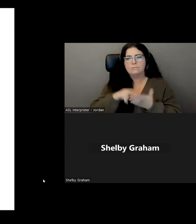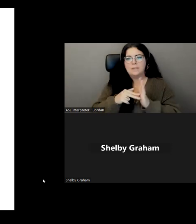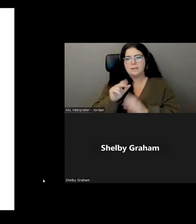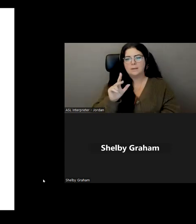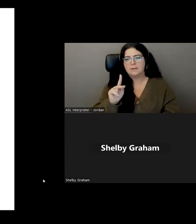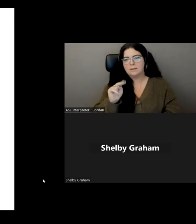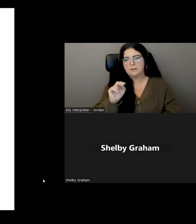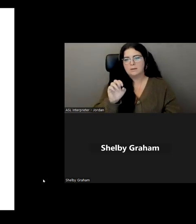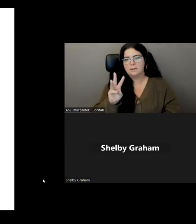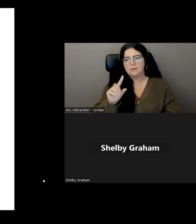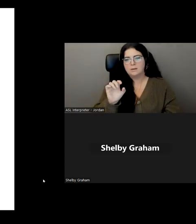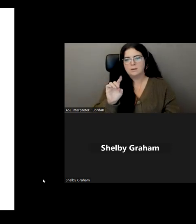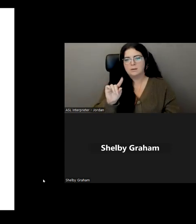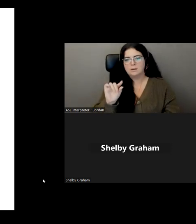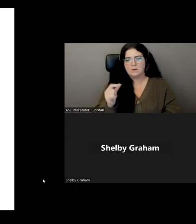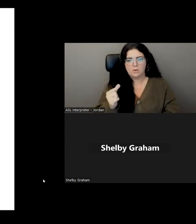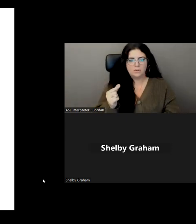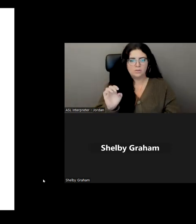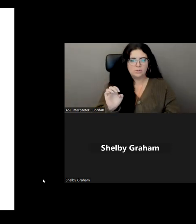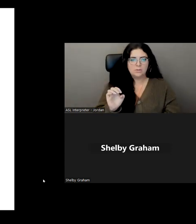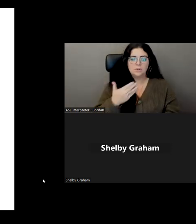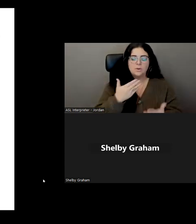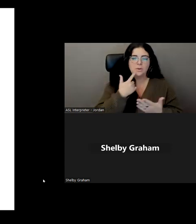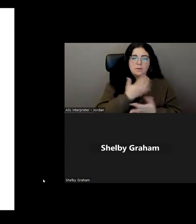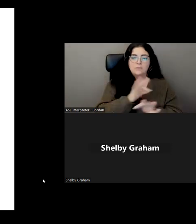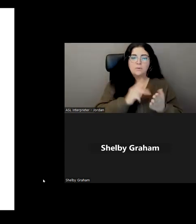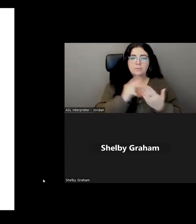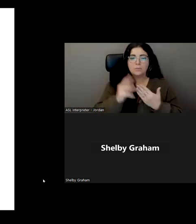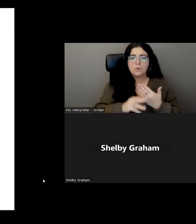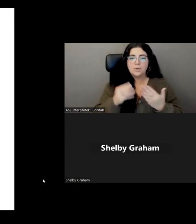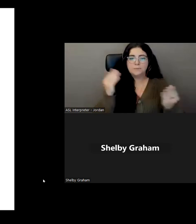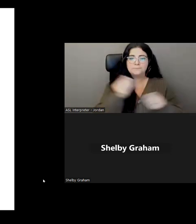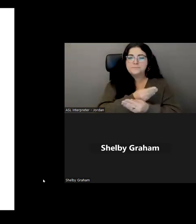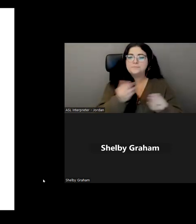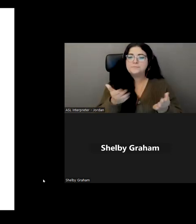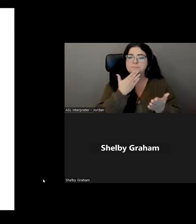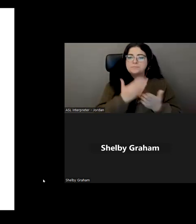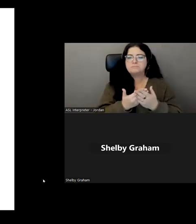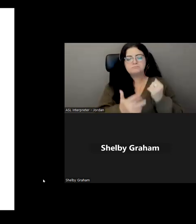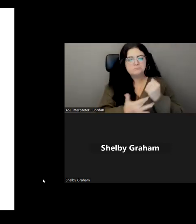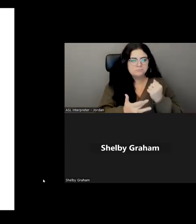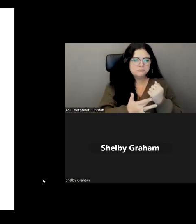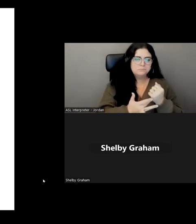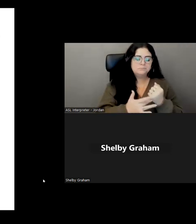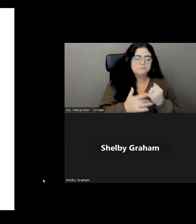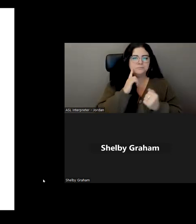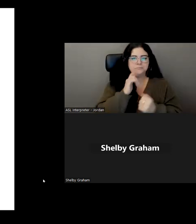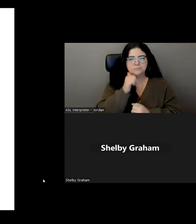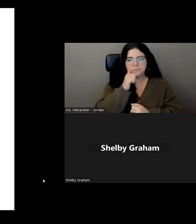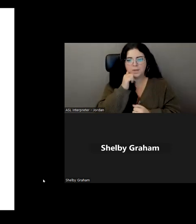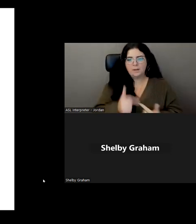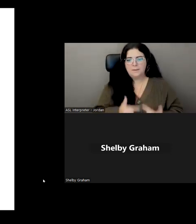A free digital literacy program that aims to give others the tools to use technology in their daily lives.